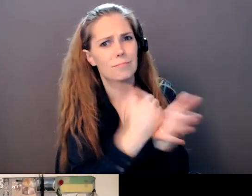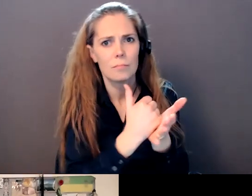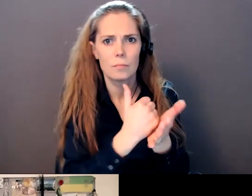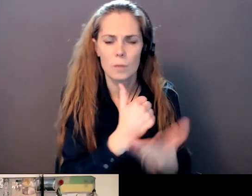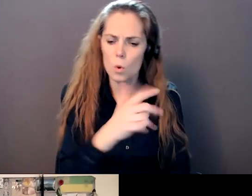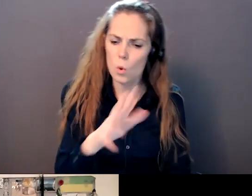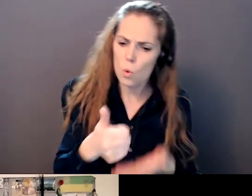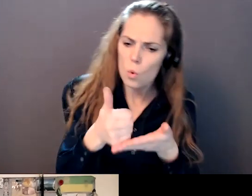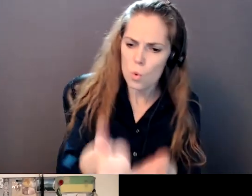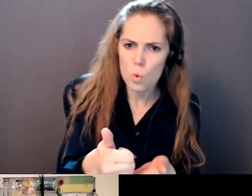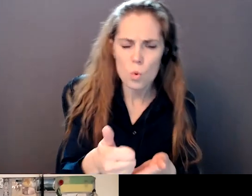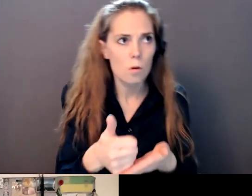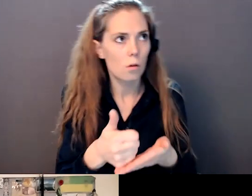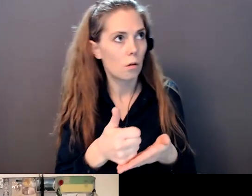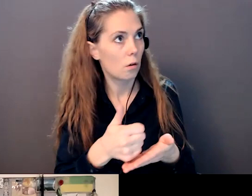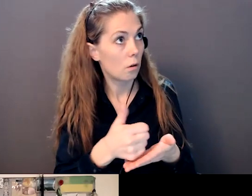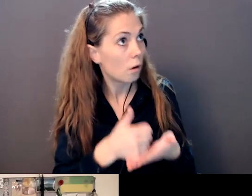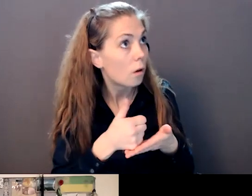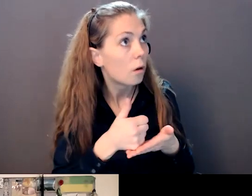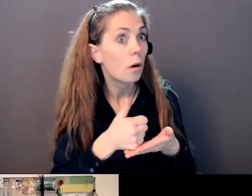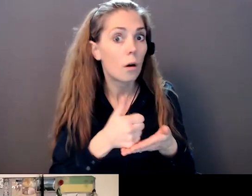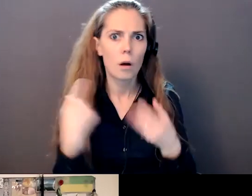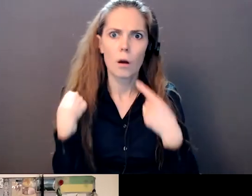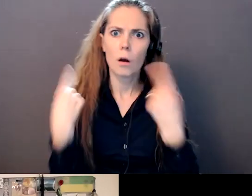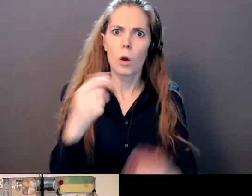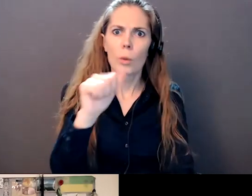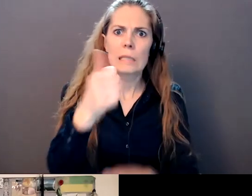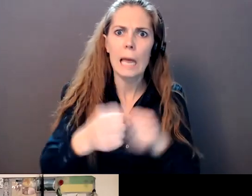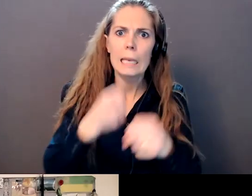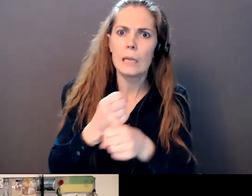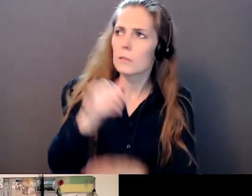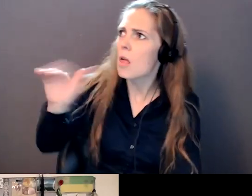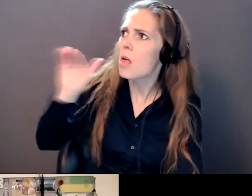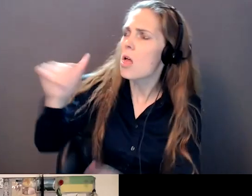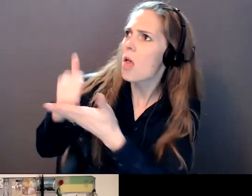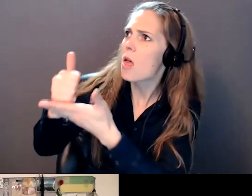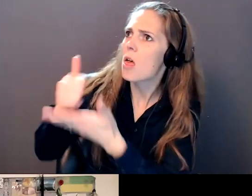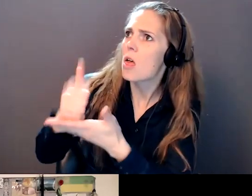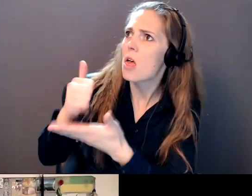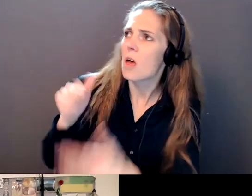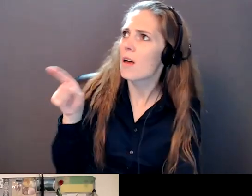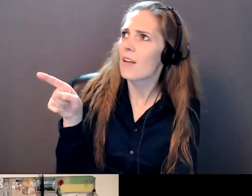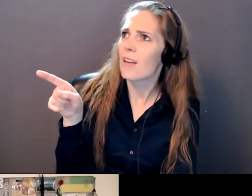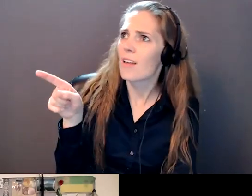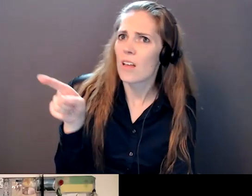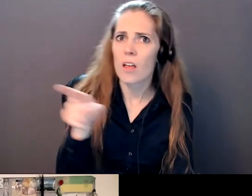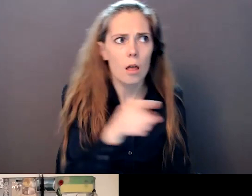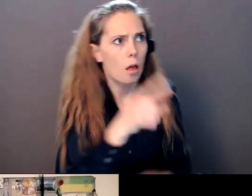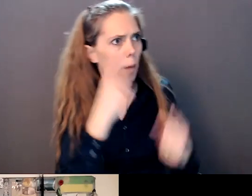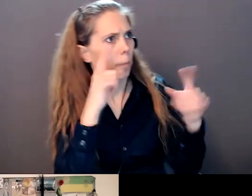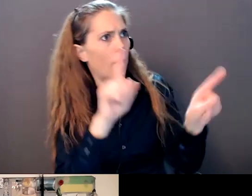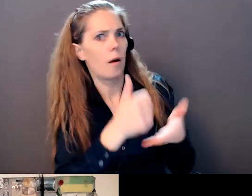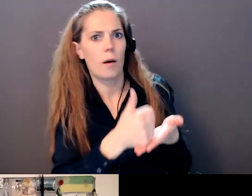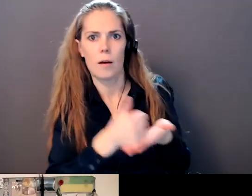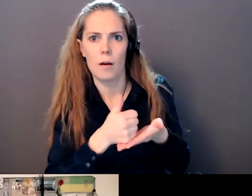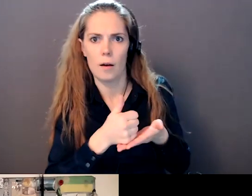taken us seriously in 10 years. And that happens all the time. And disability, Indigenous disability is not a high priority in Canada, even within our own